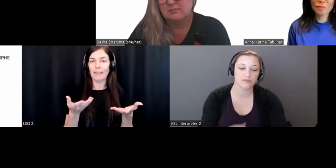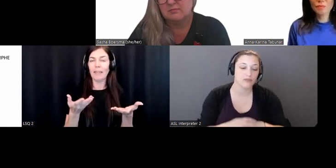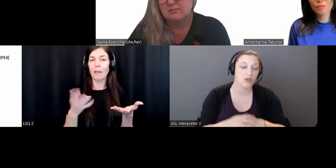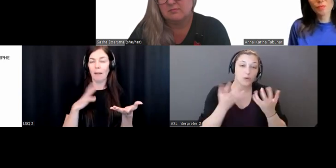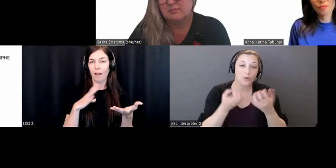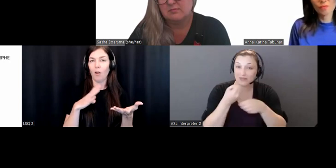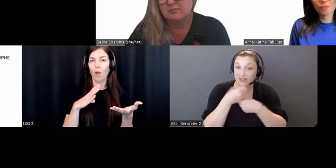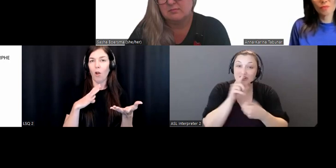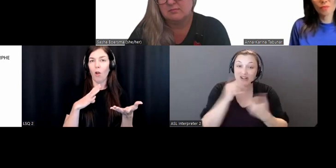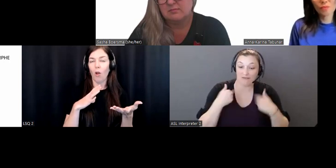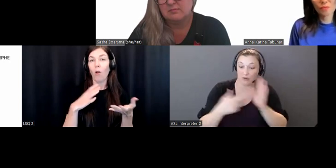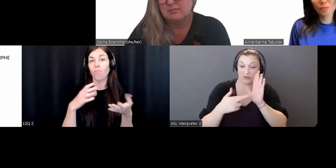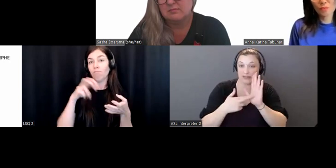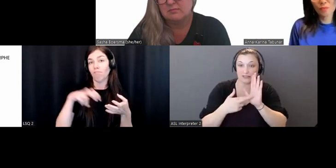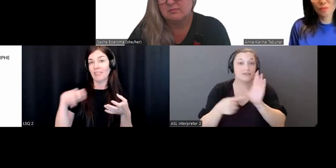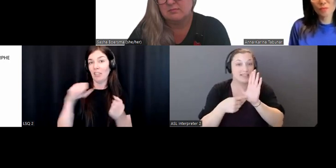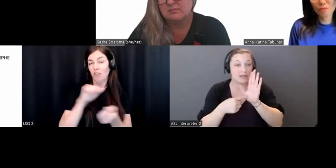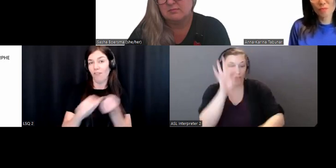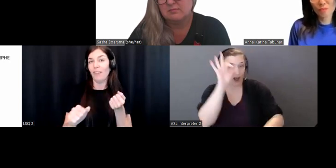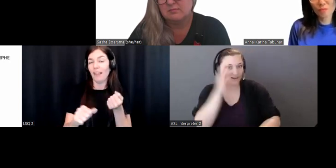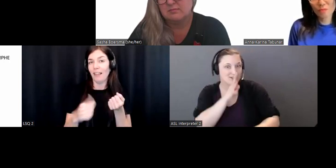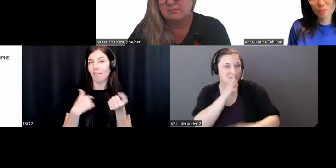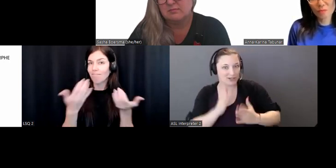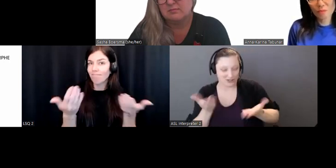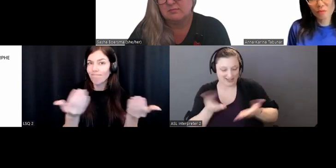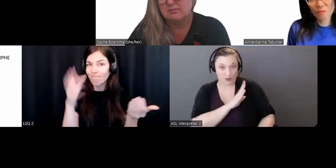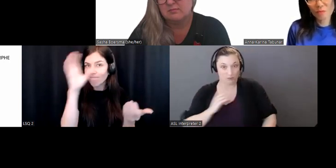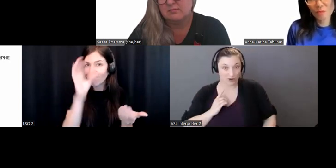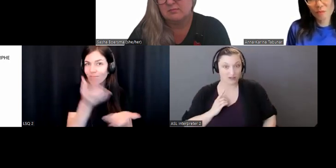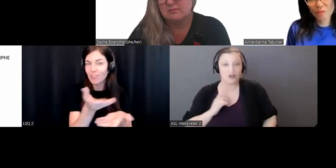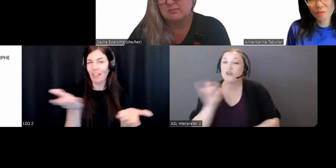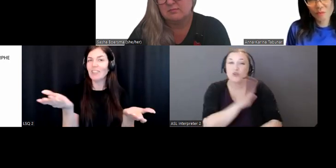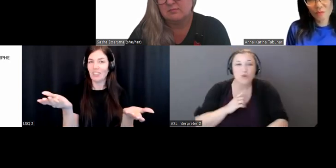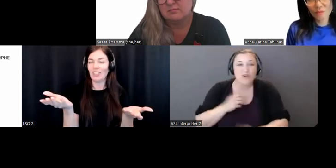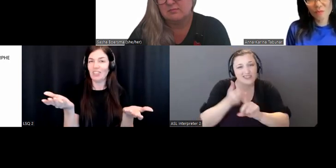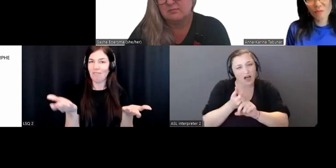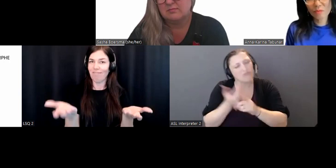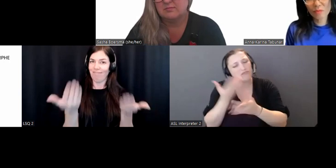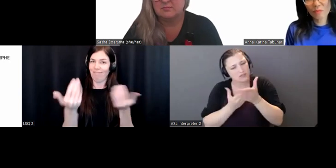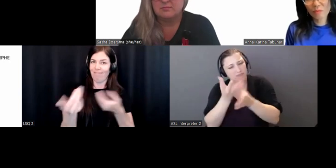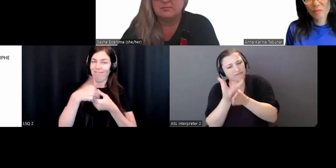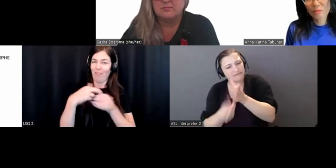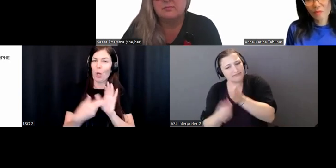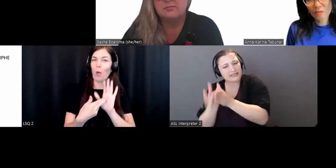the board. Our board still have places to fill. And we are looking for